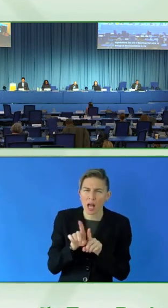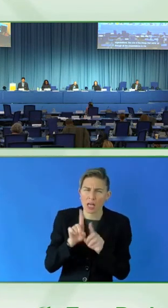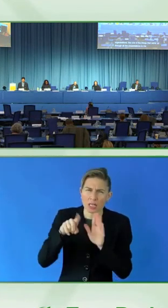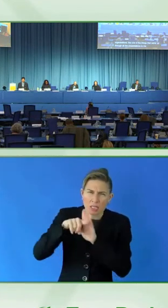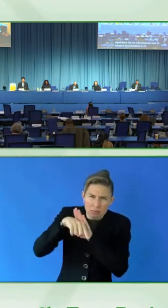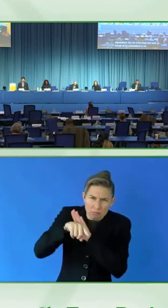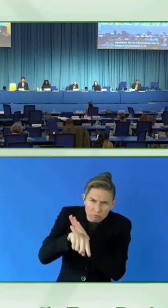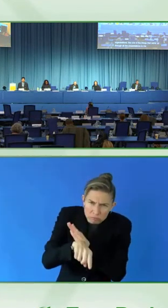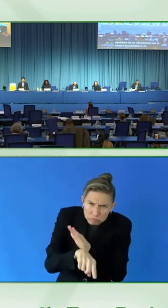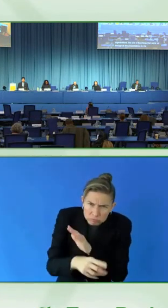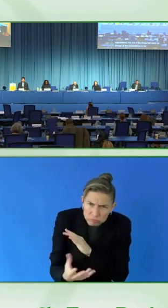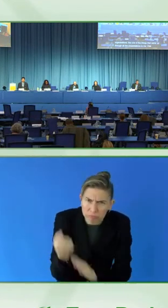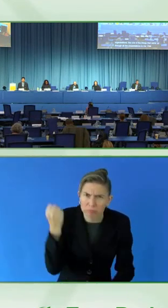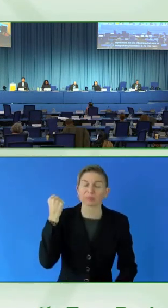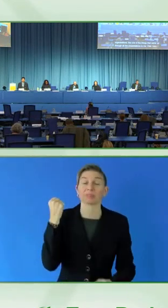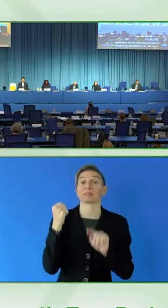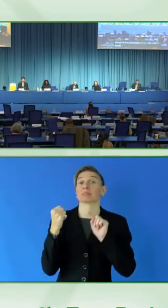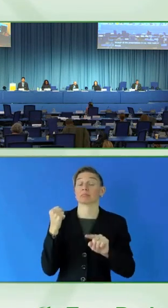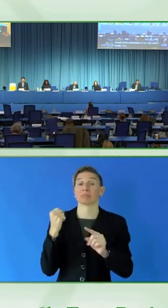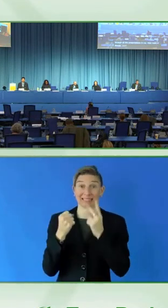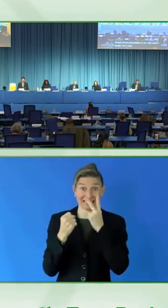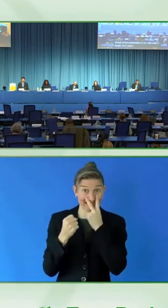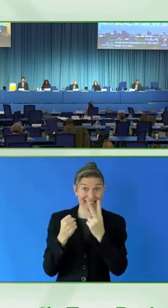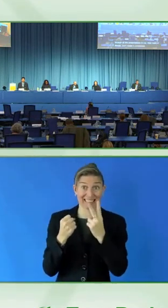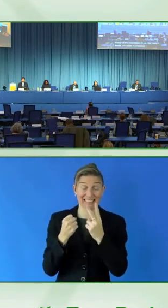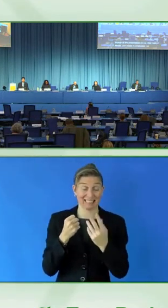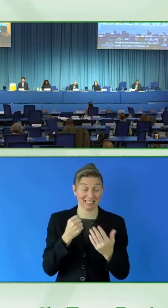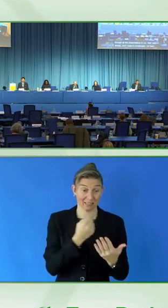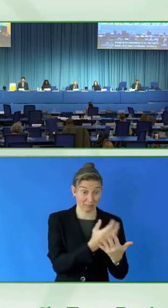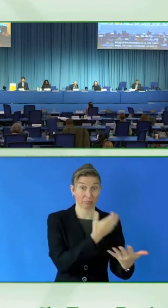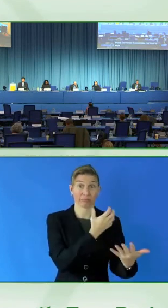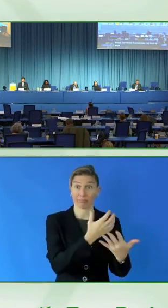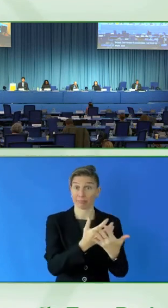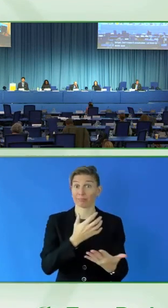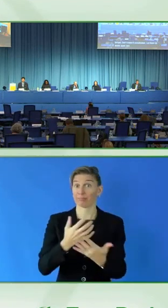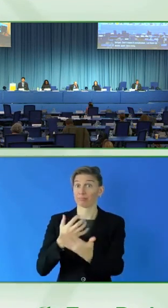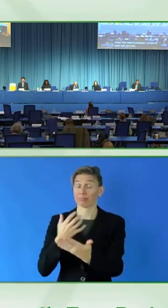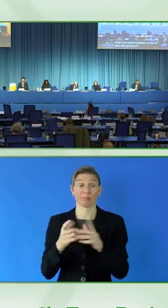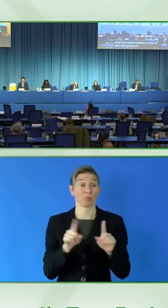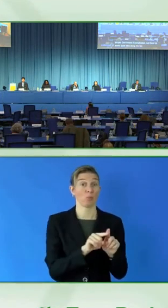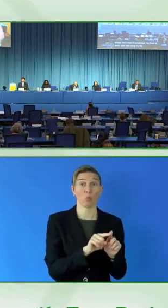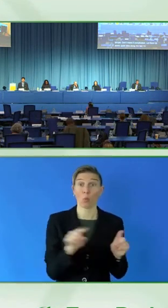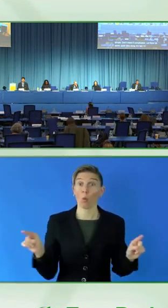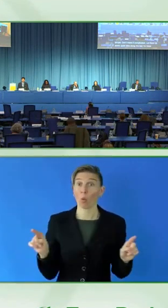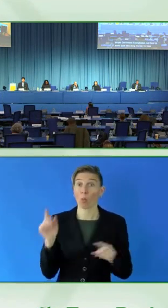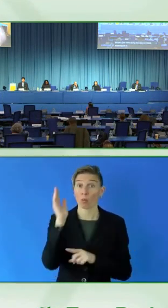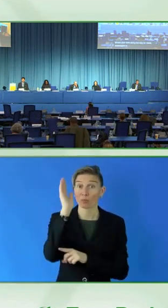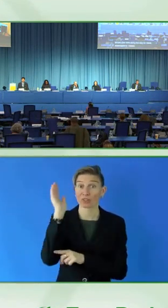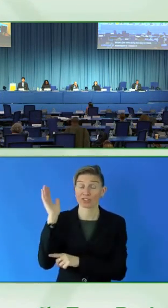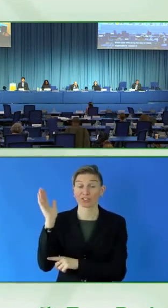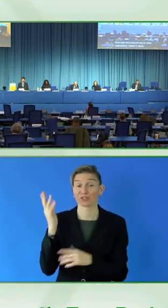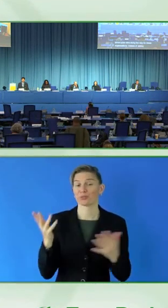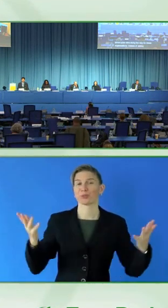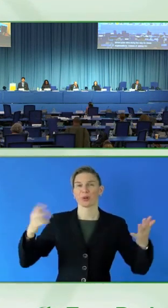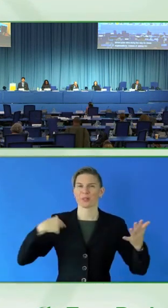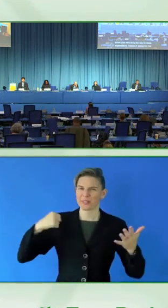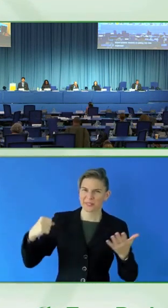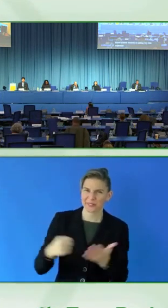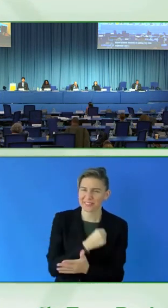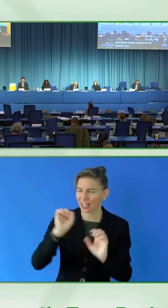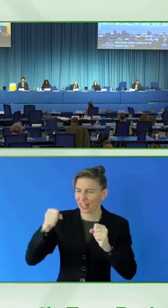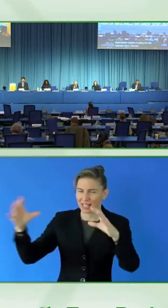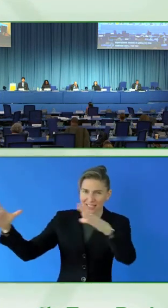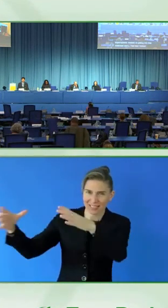something that just kept bubbling up throughout everyone's presentation. So again, I wish I had y'all all in one place and